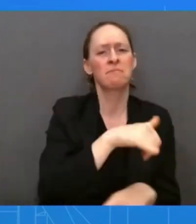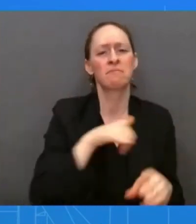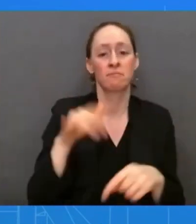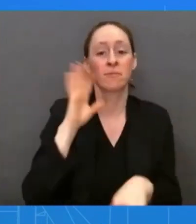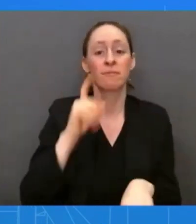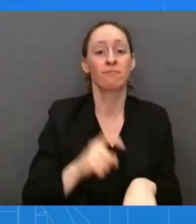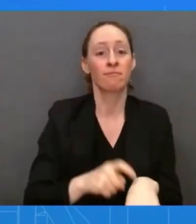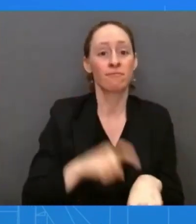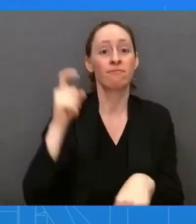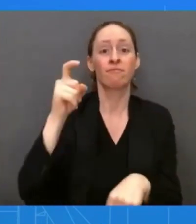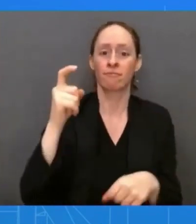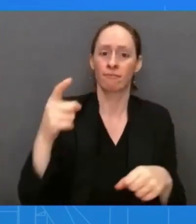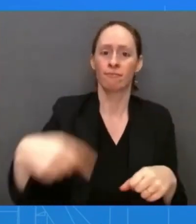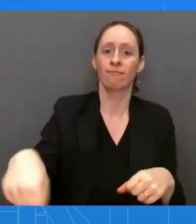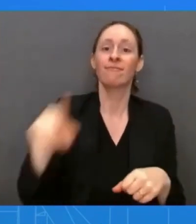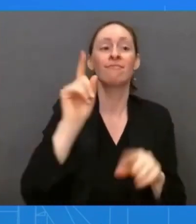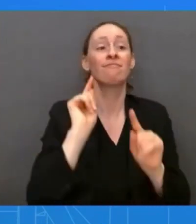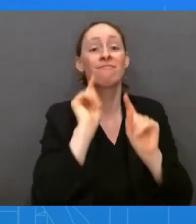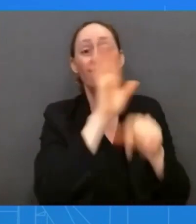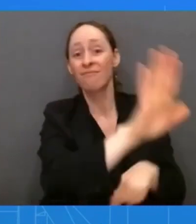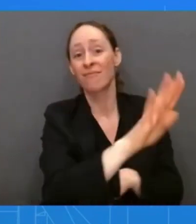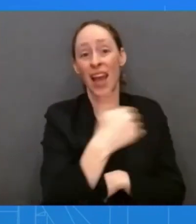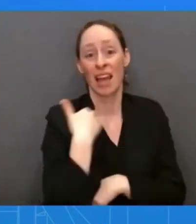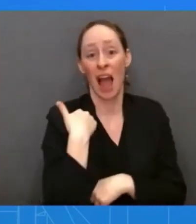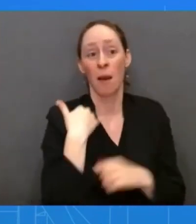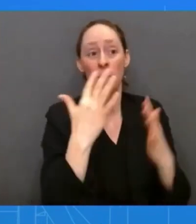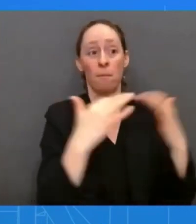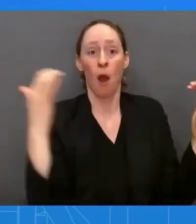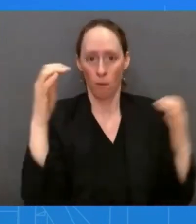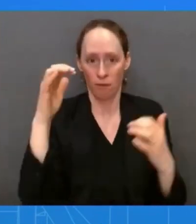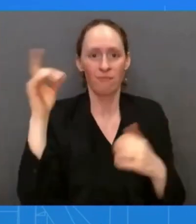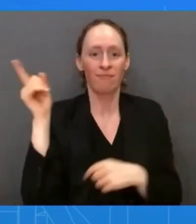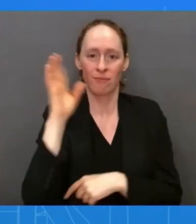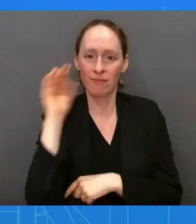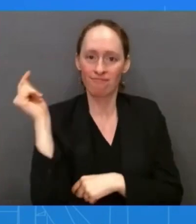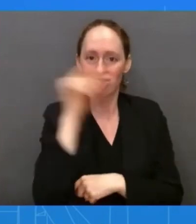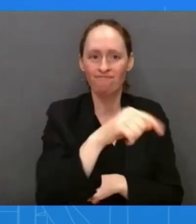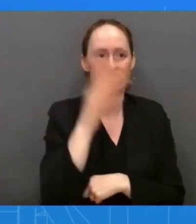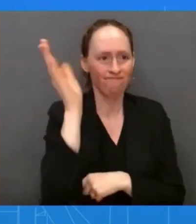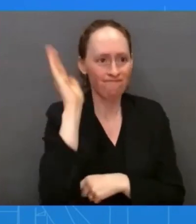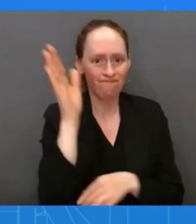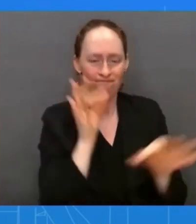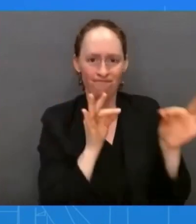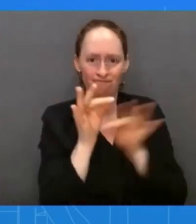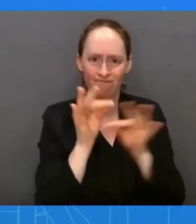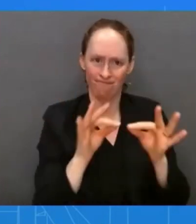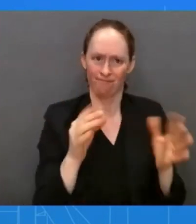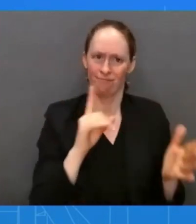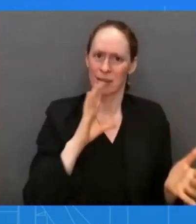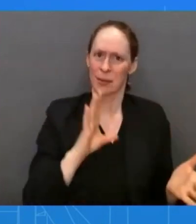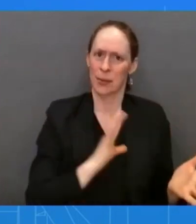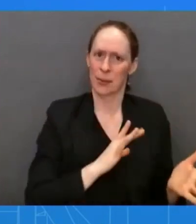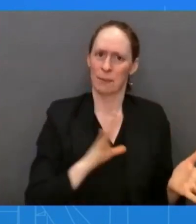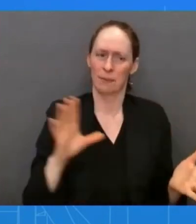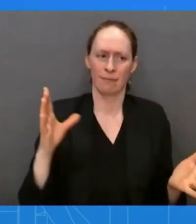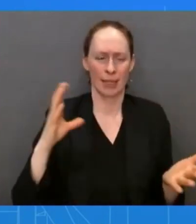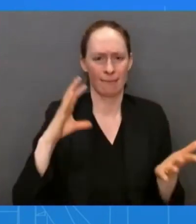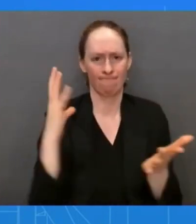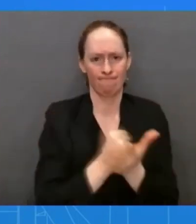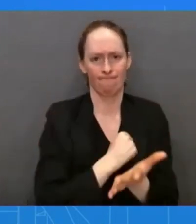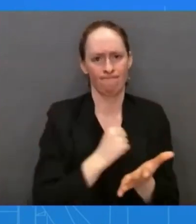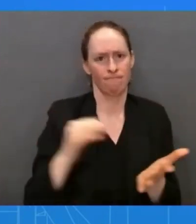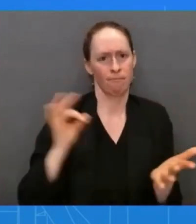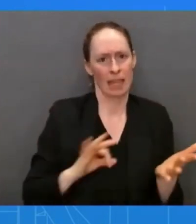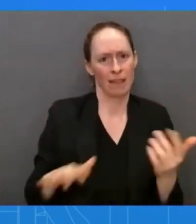how the U.S.-Canada partnership benefits not only our two countries, but the entire world, and that by working together, we can address some of the biggest